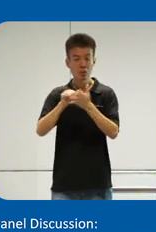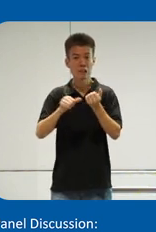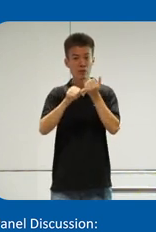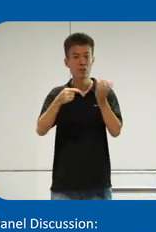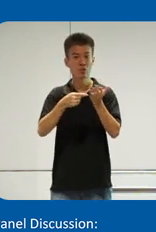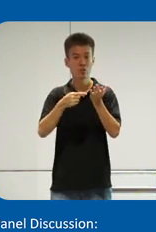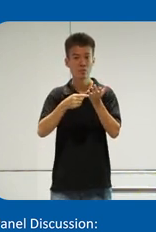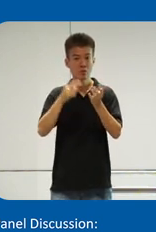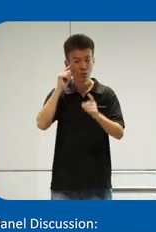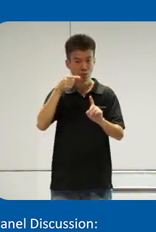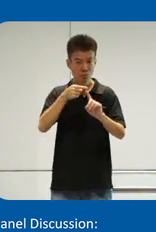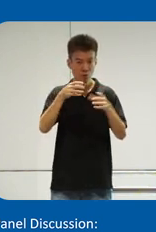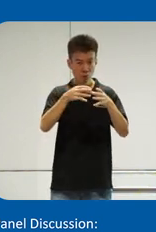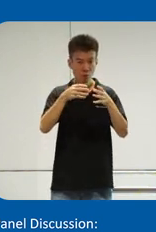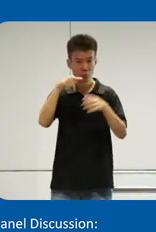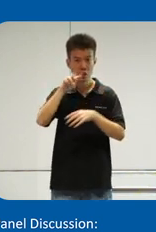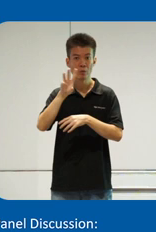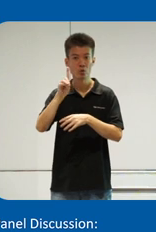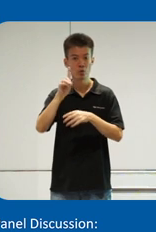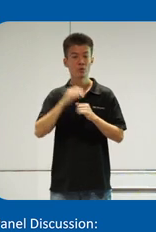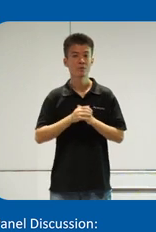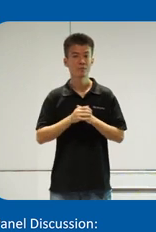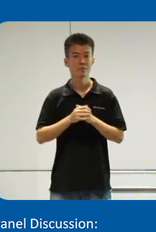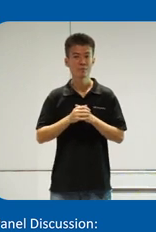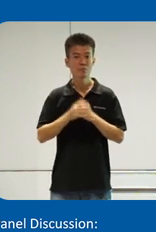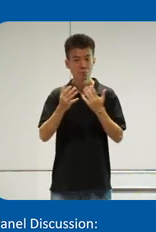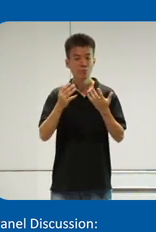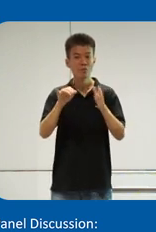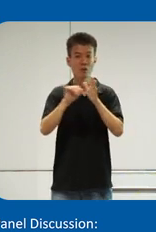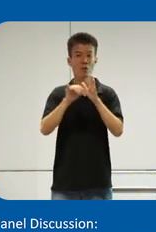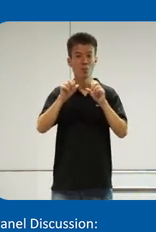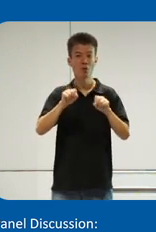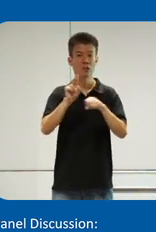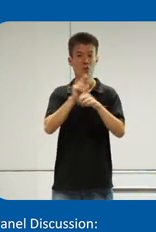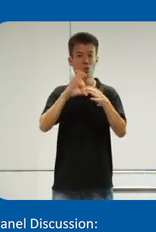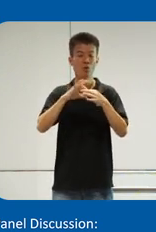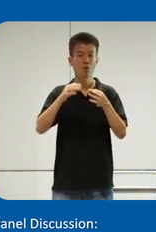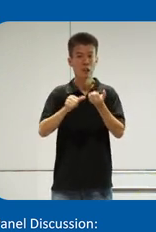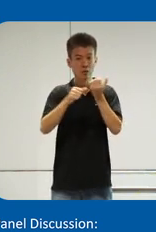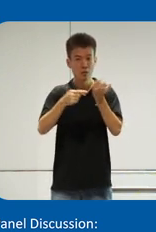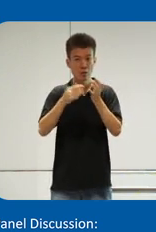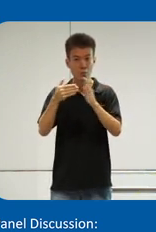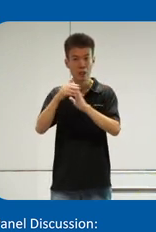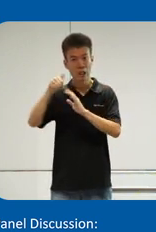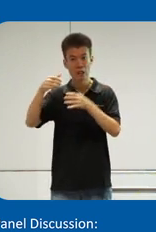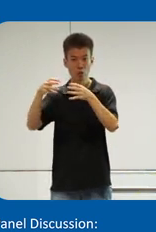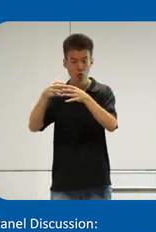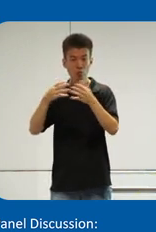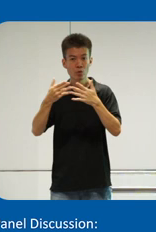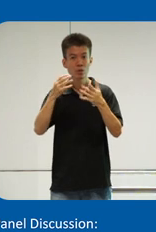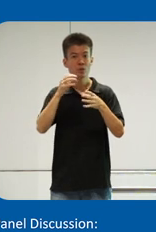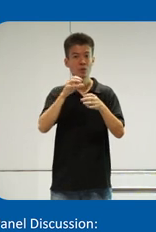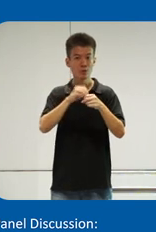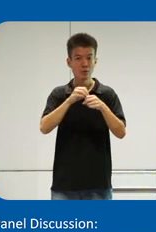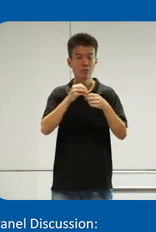technologies for specific groups of PWDs, we should be identifying possible uses of this technology by other groups, even including